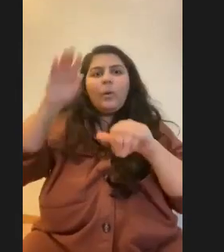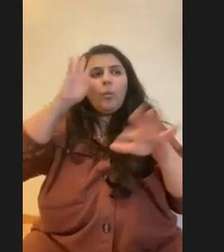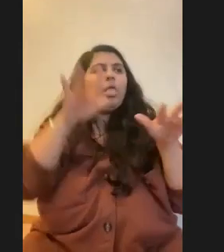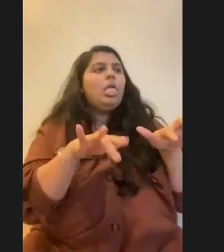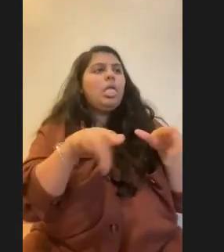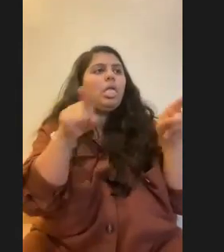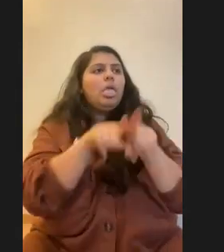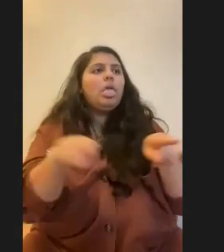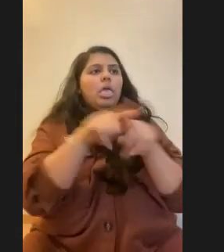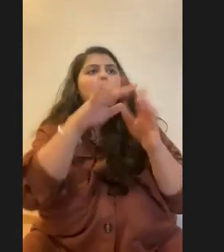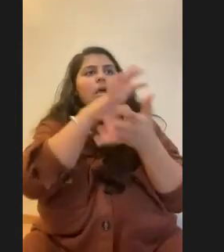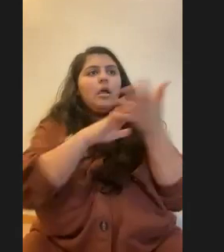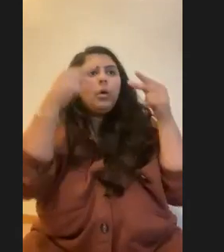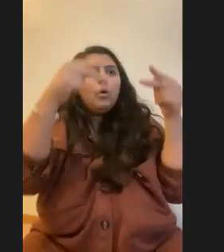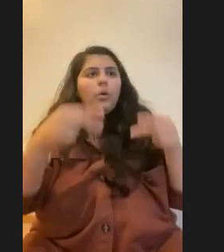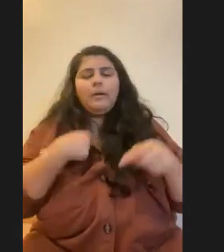coding, which I hate doing.